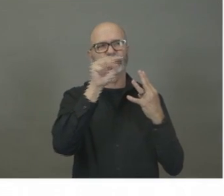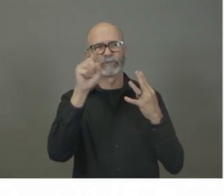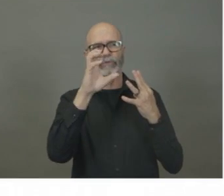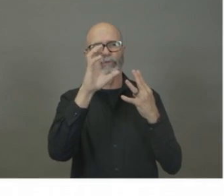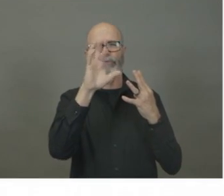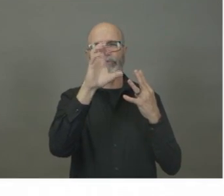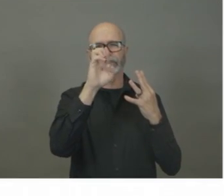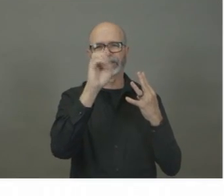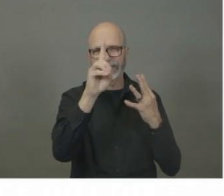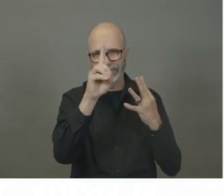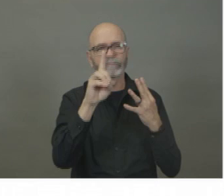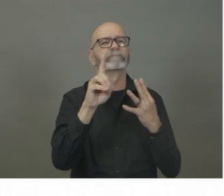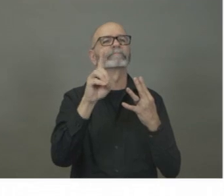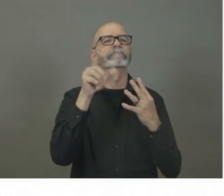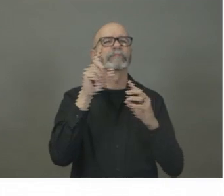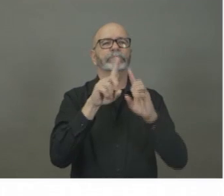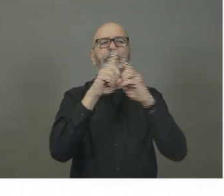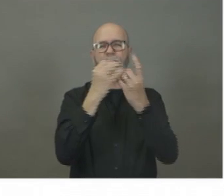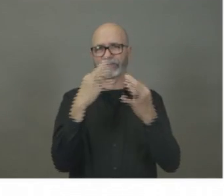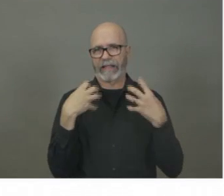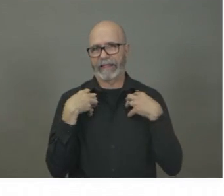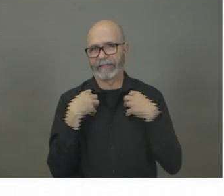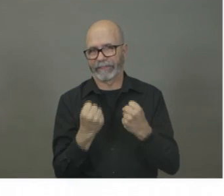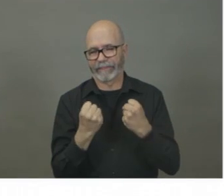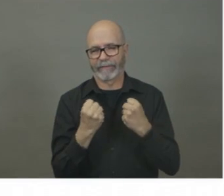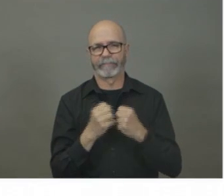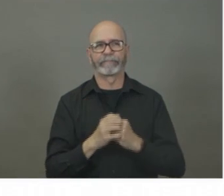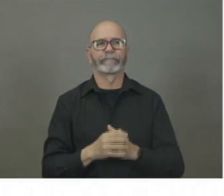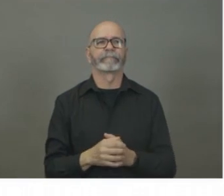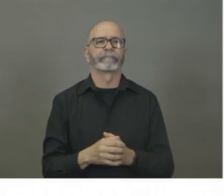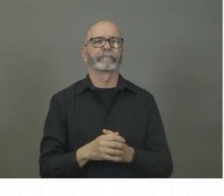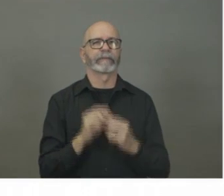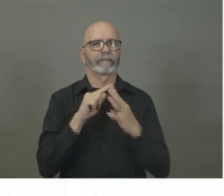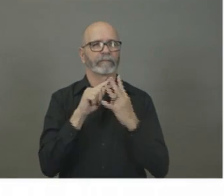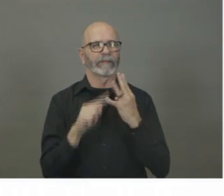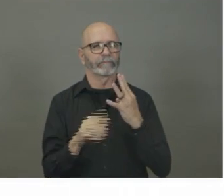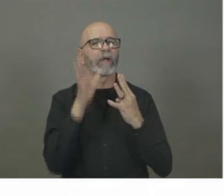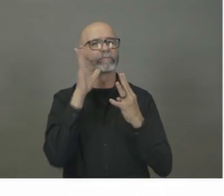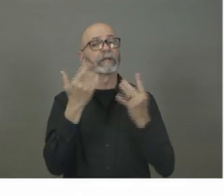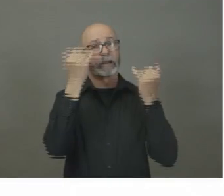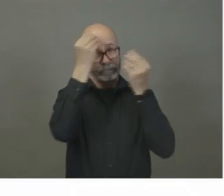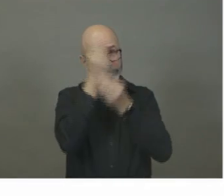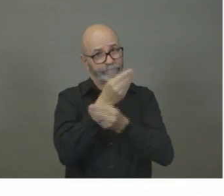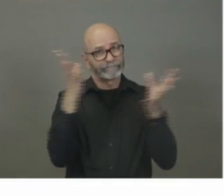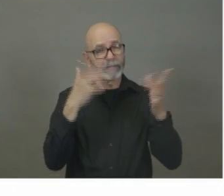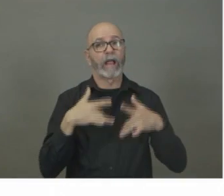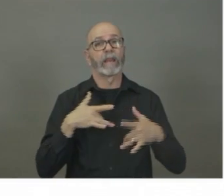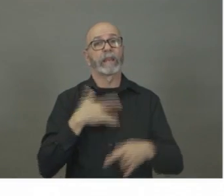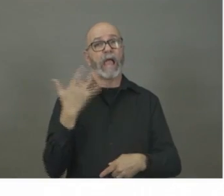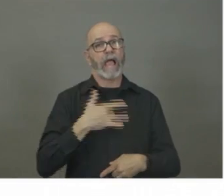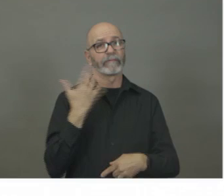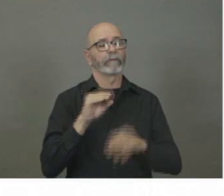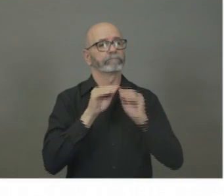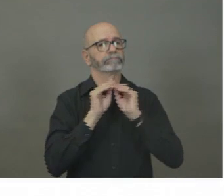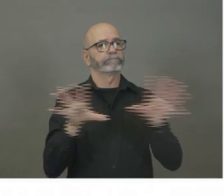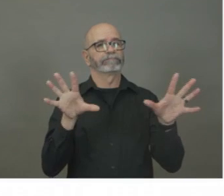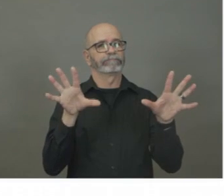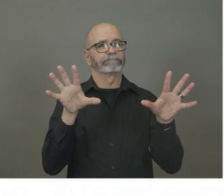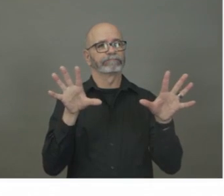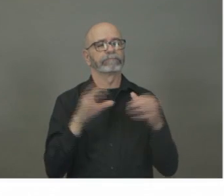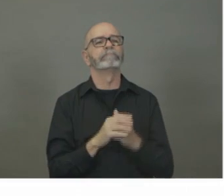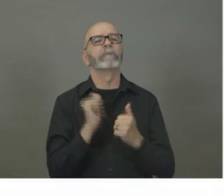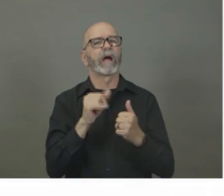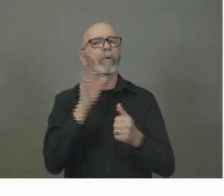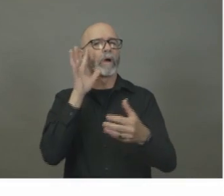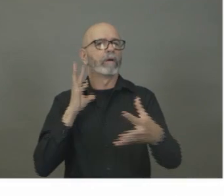Please note that this morning's news conference is being live streamed. Both Premier McNeill and Dr. Strang will have a few words to say before the question and answer portion